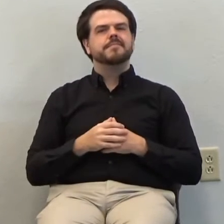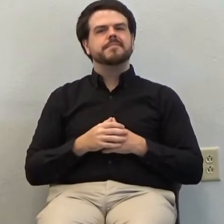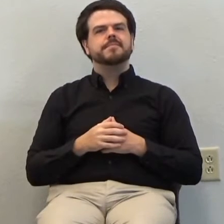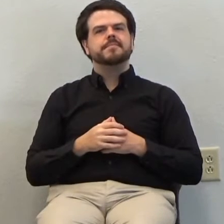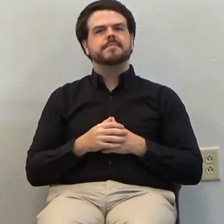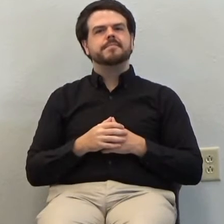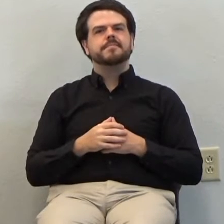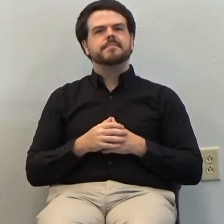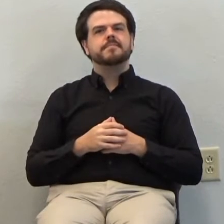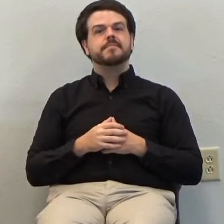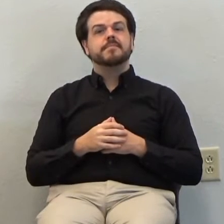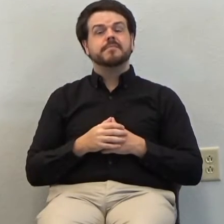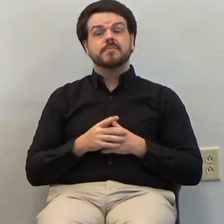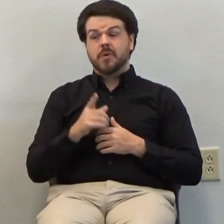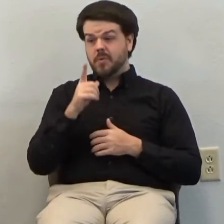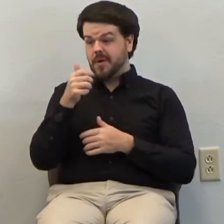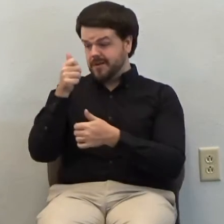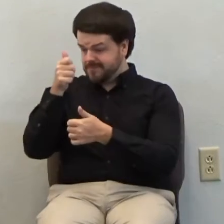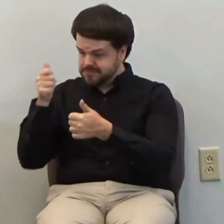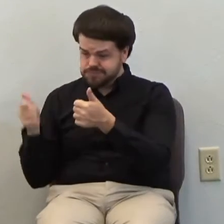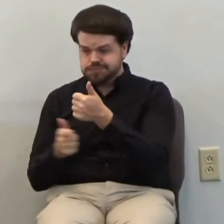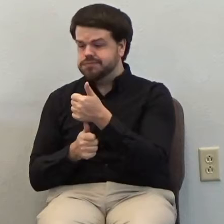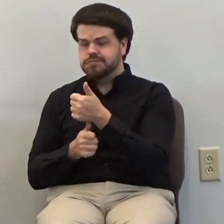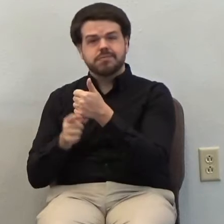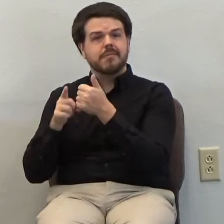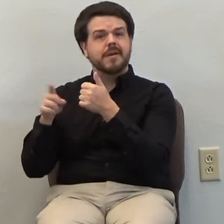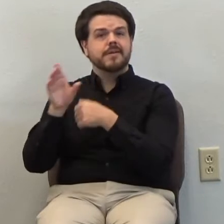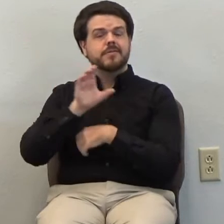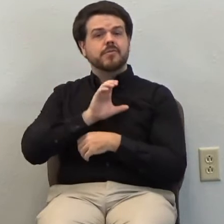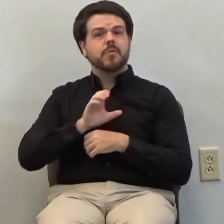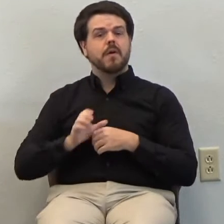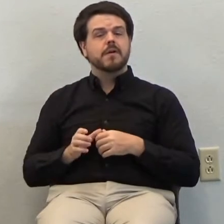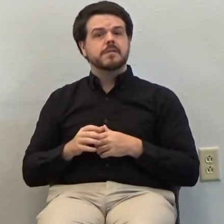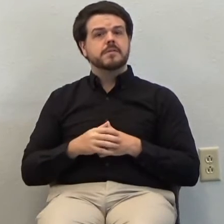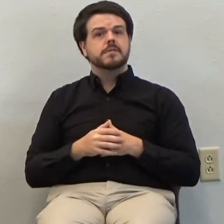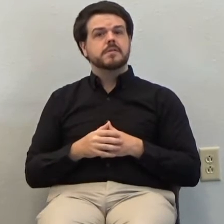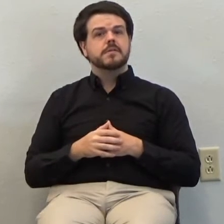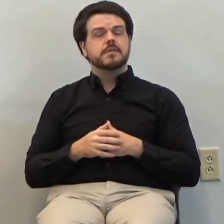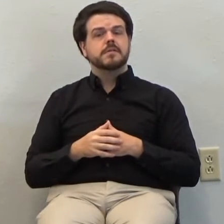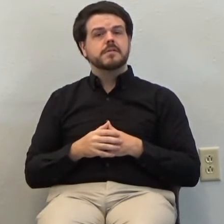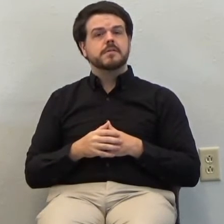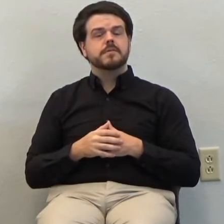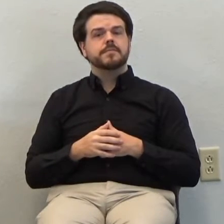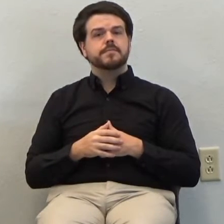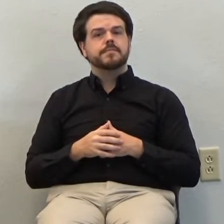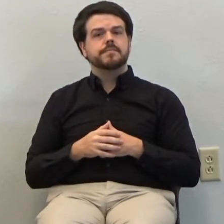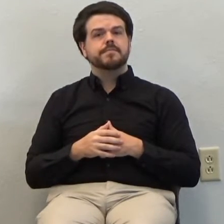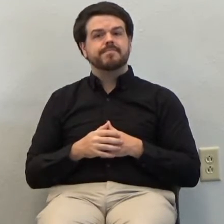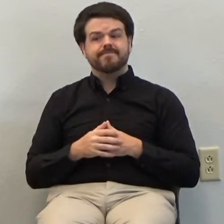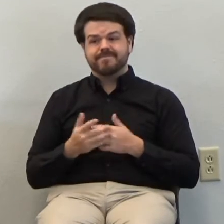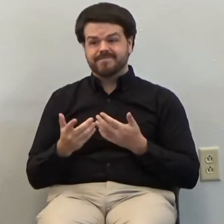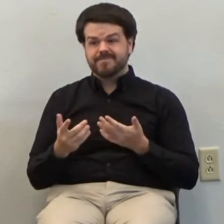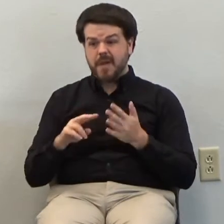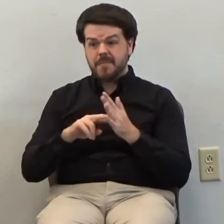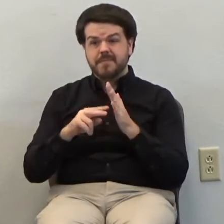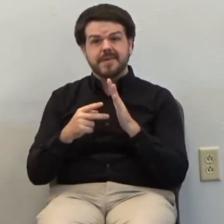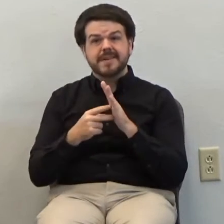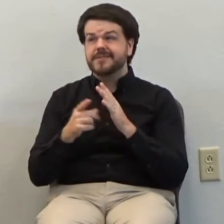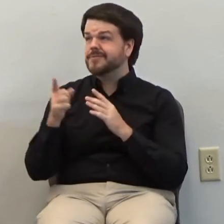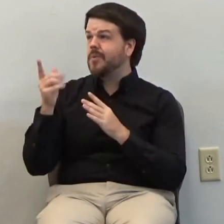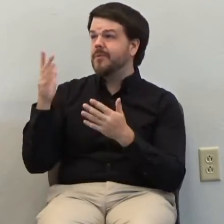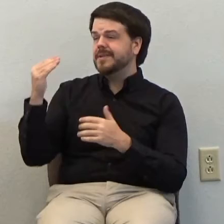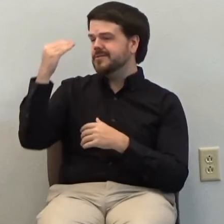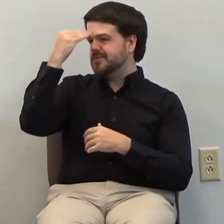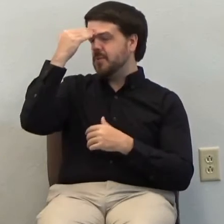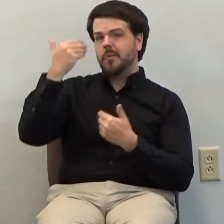When we submit to Christ, it's saying, you know me.